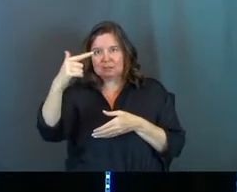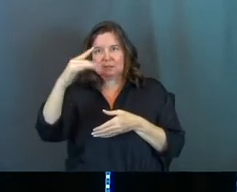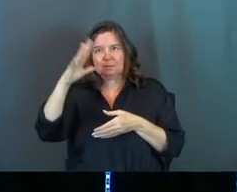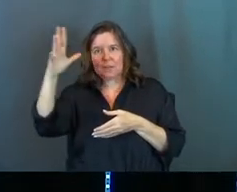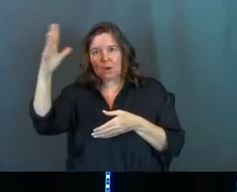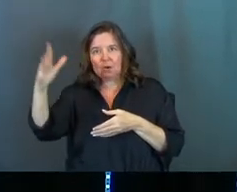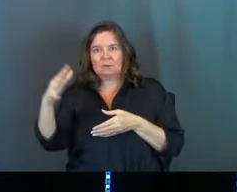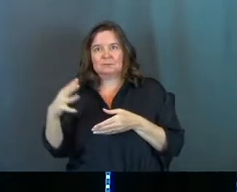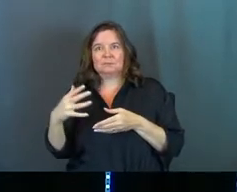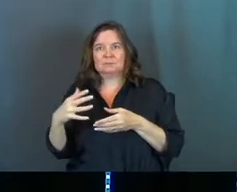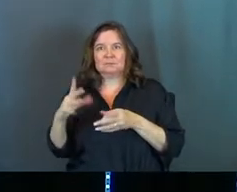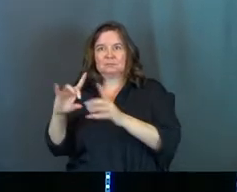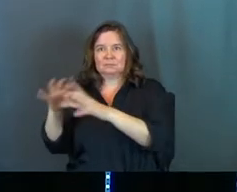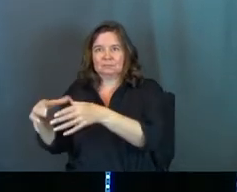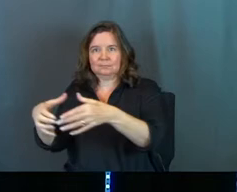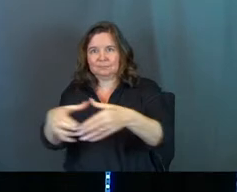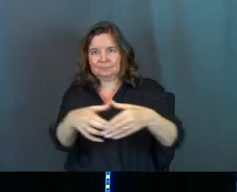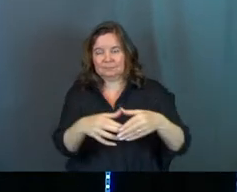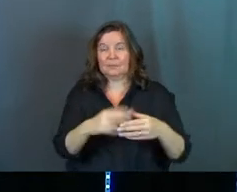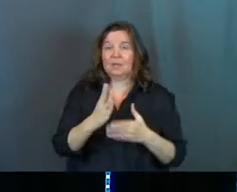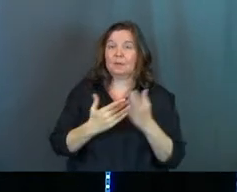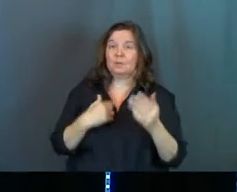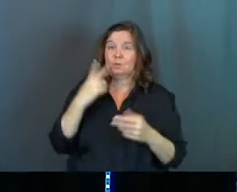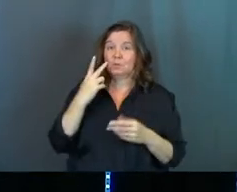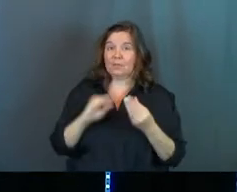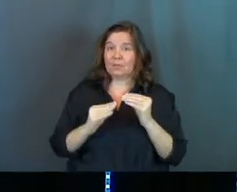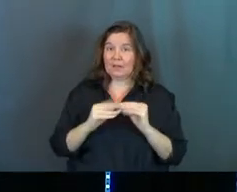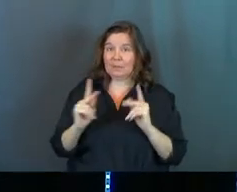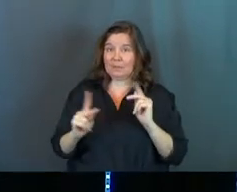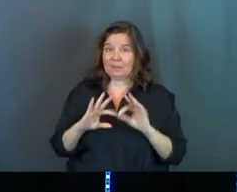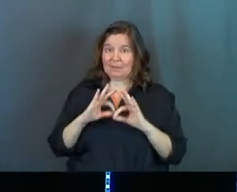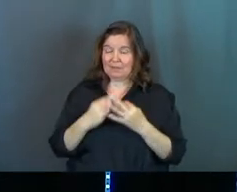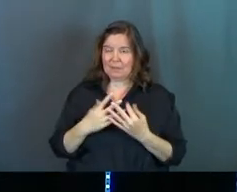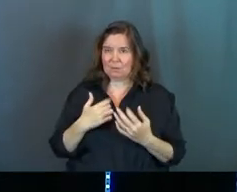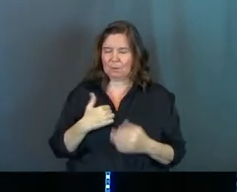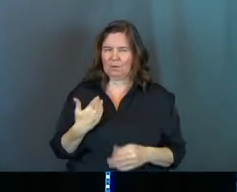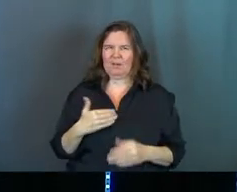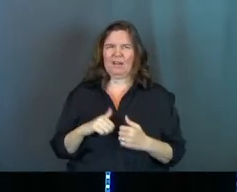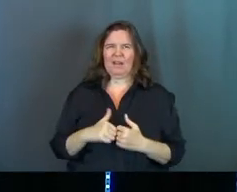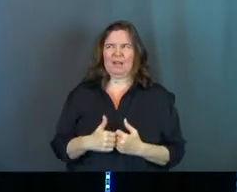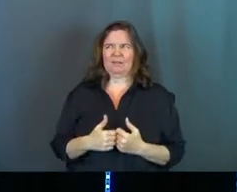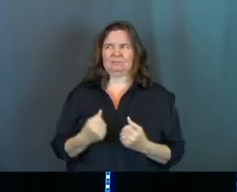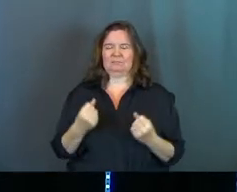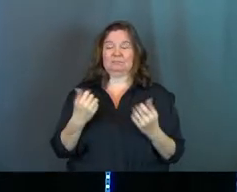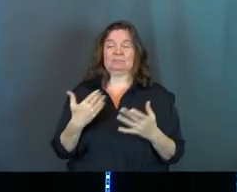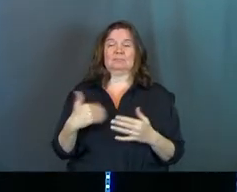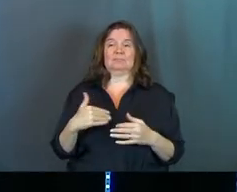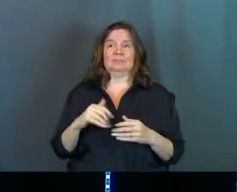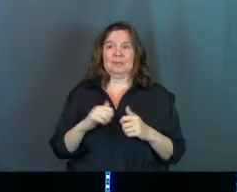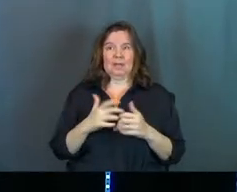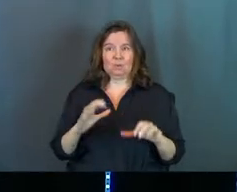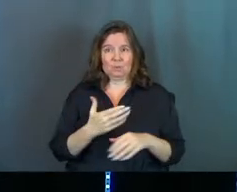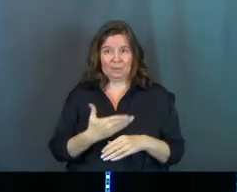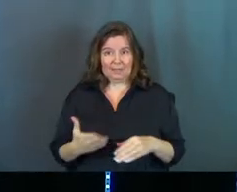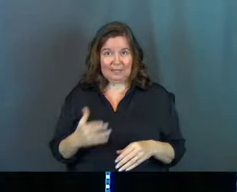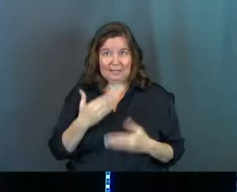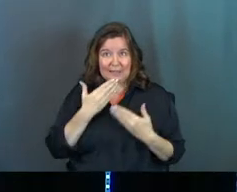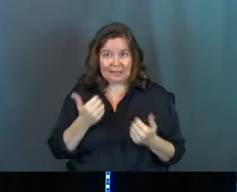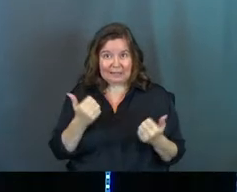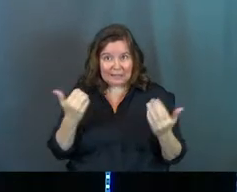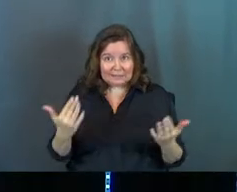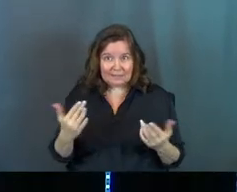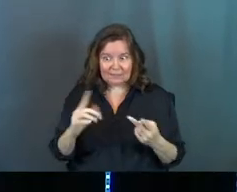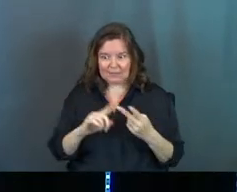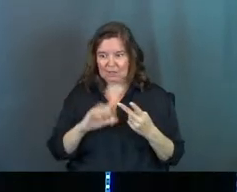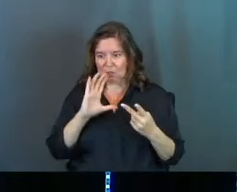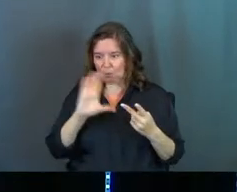So that's what we're going to discuss today. Some of y'all, you saw the number of people in the family, and you just went, how? You know what mean? Like, how do you do Thanksgiving? What